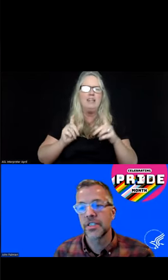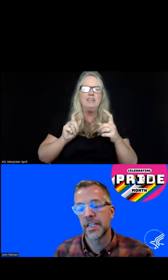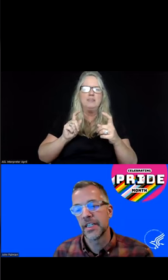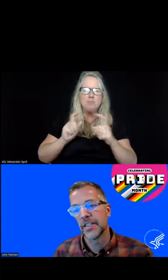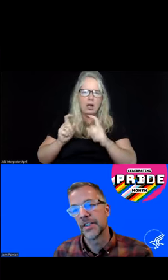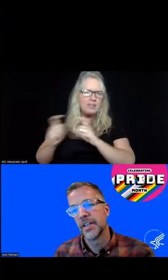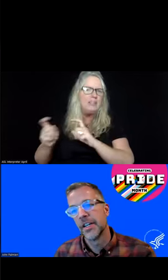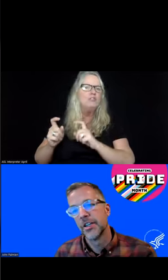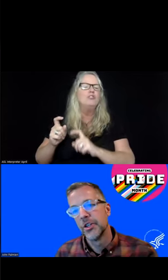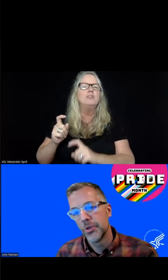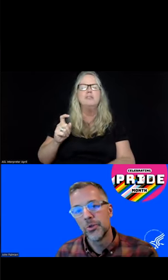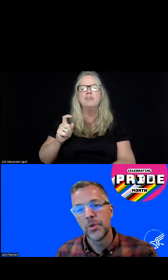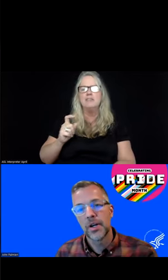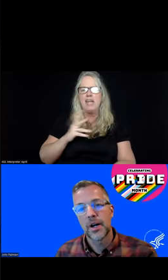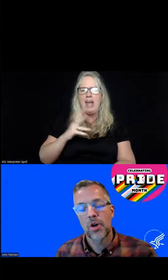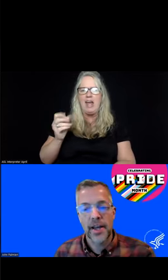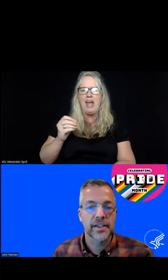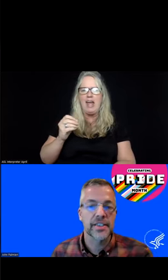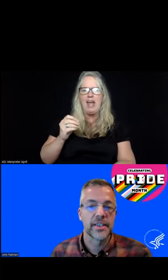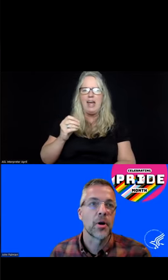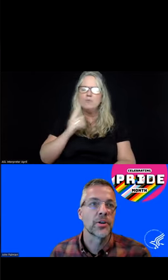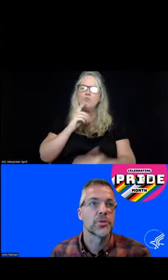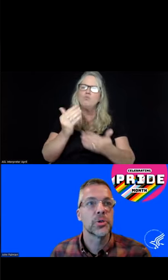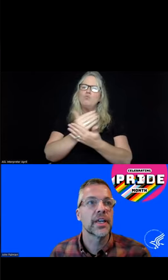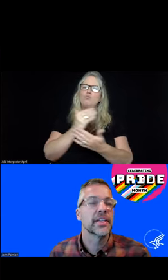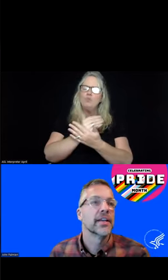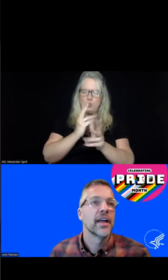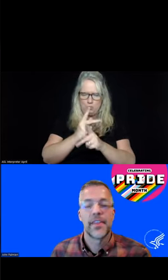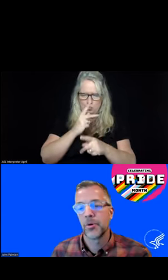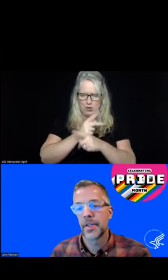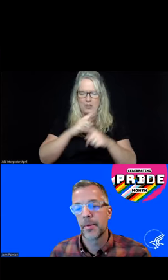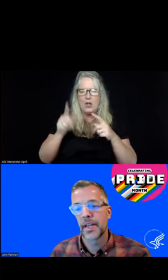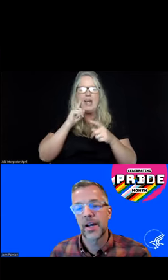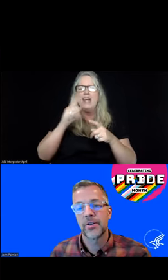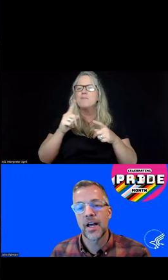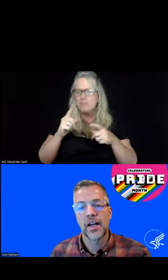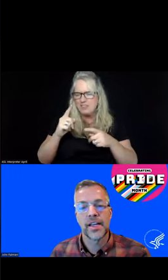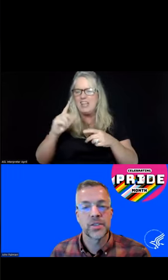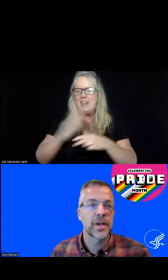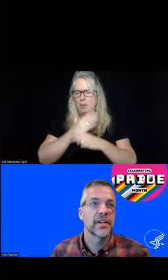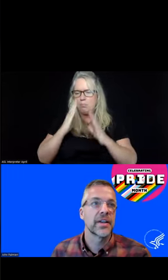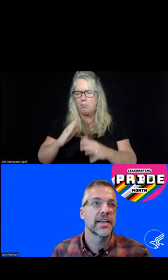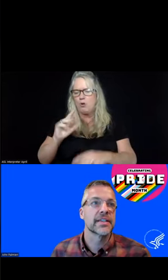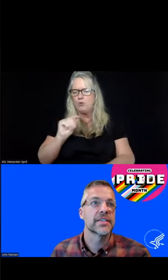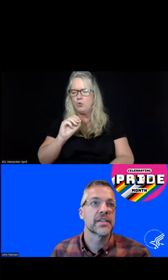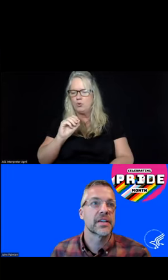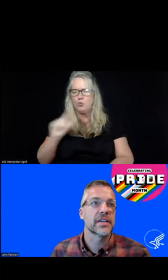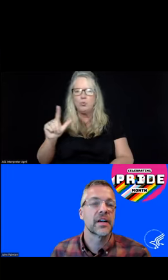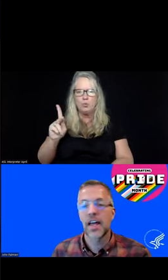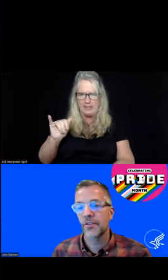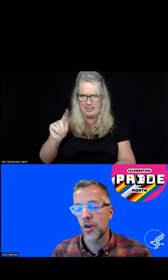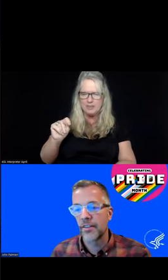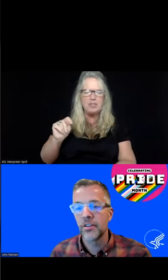and new products in the partner toolkit that will be coming out, as well as